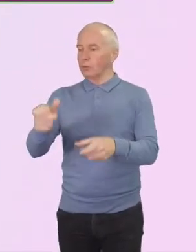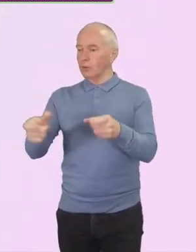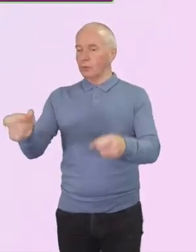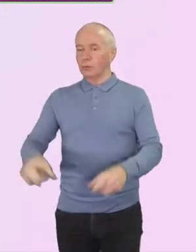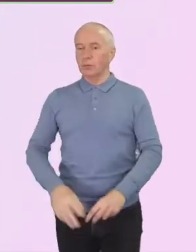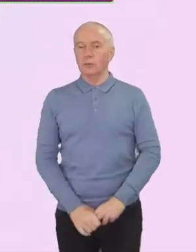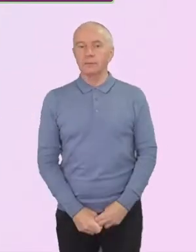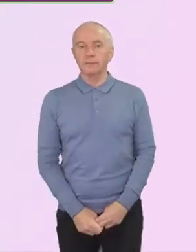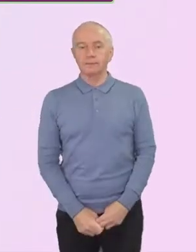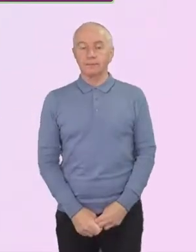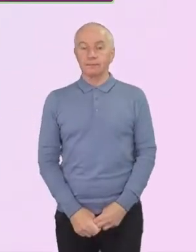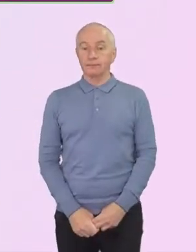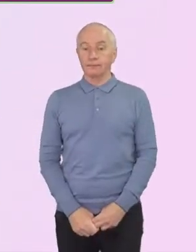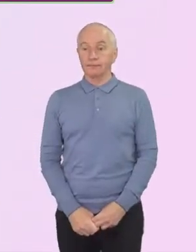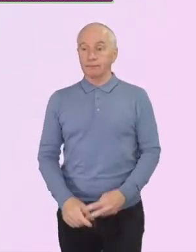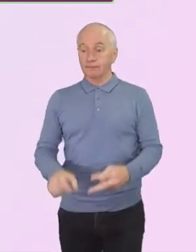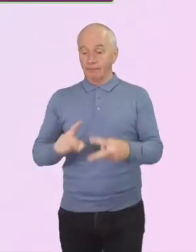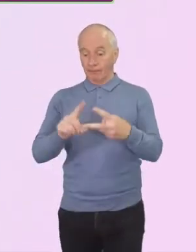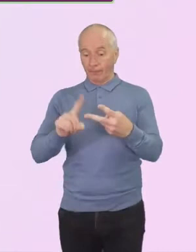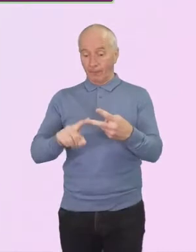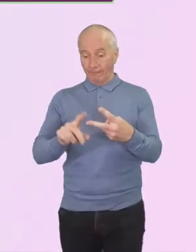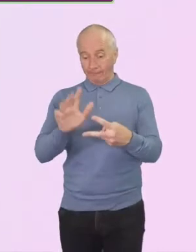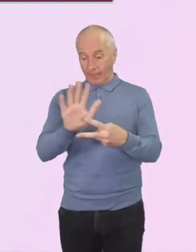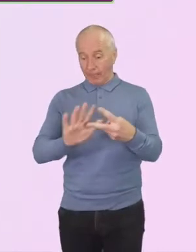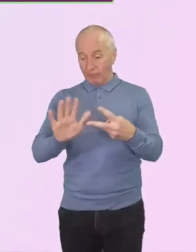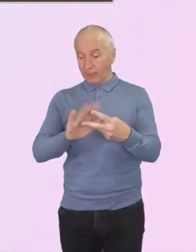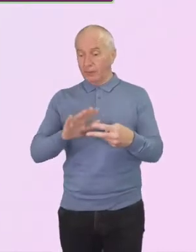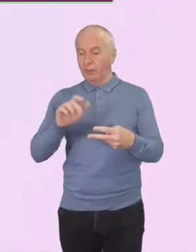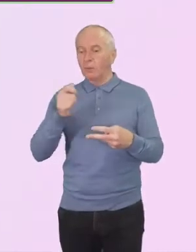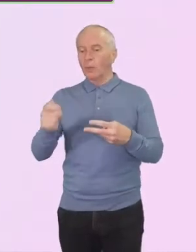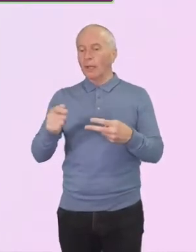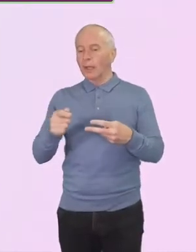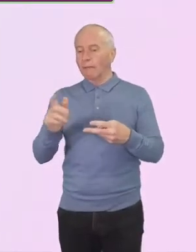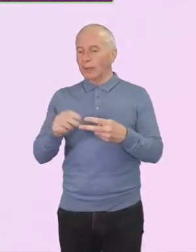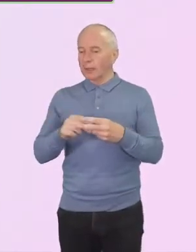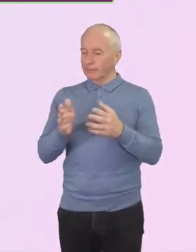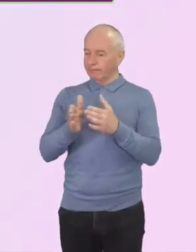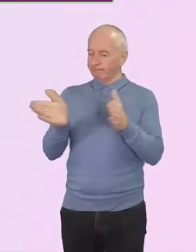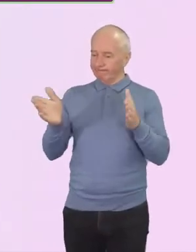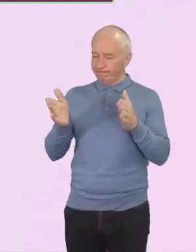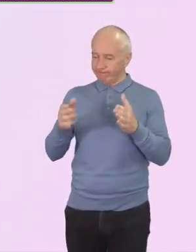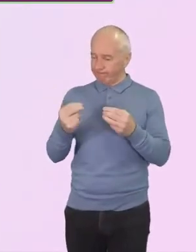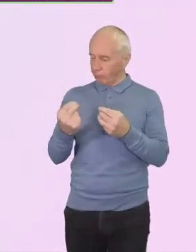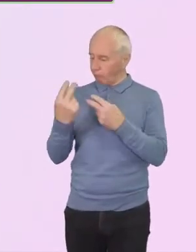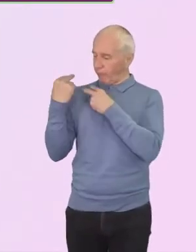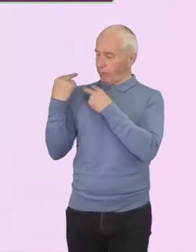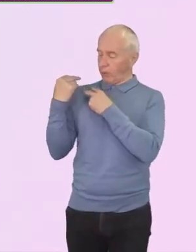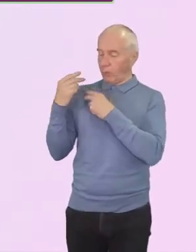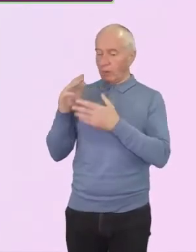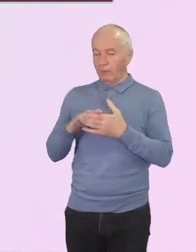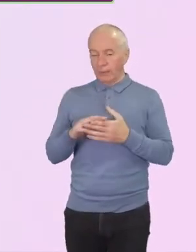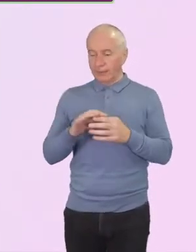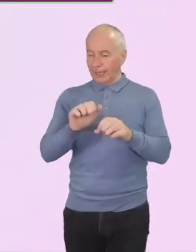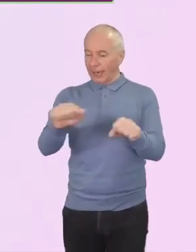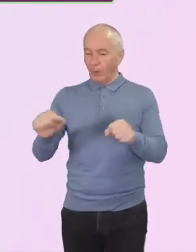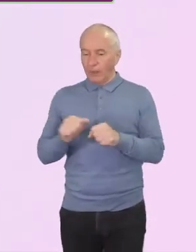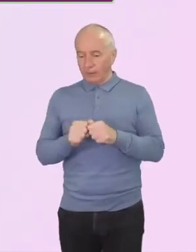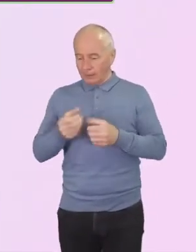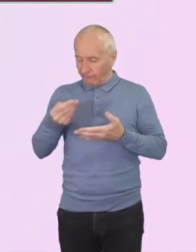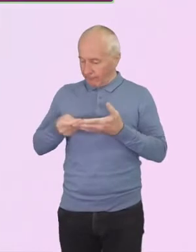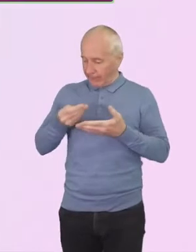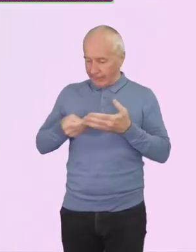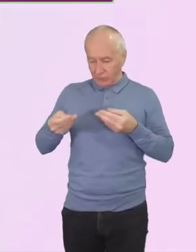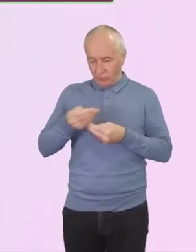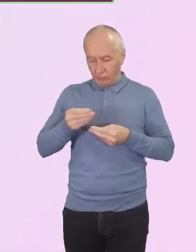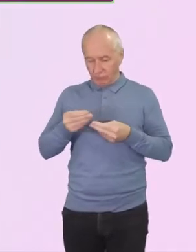These two areas will be wrapped up in a wider review of the allocation of our financial resources, including the